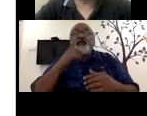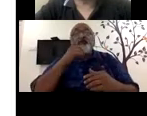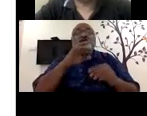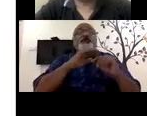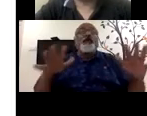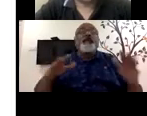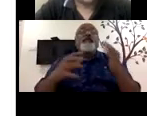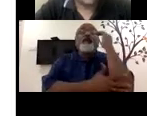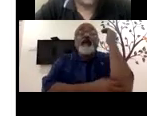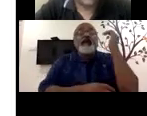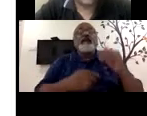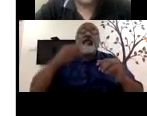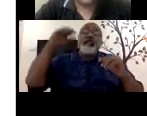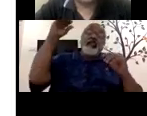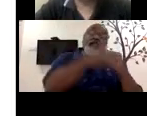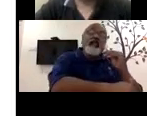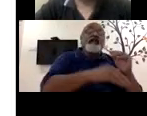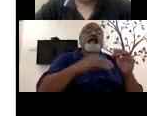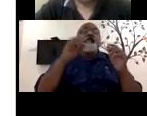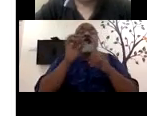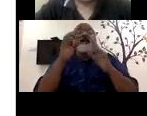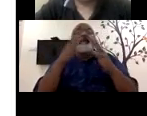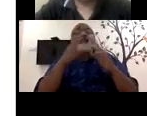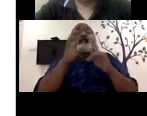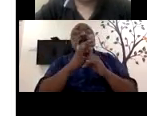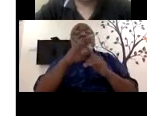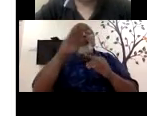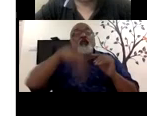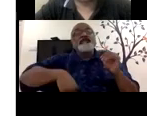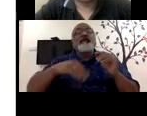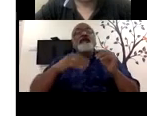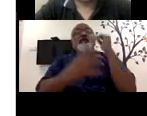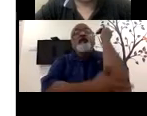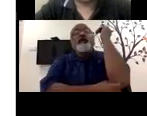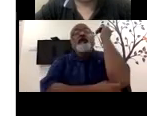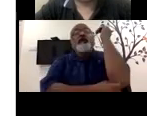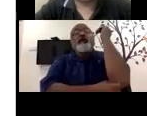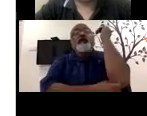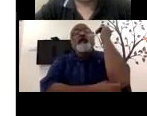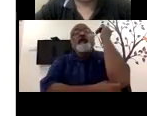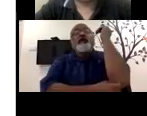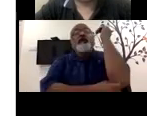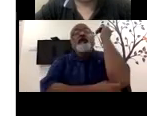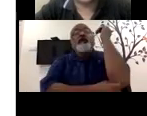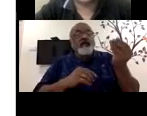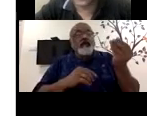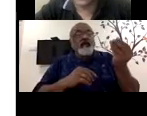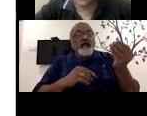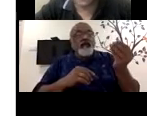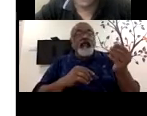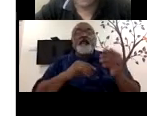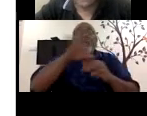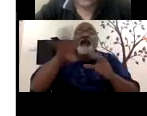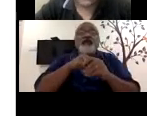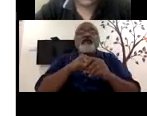born in a poor family. 30%, even today, 30% have not have access to education, about inclusive education,